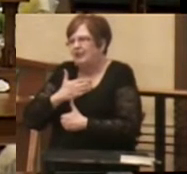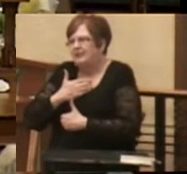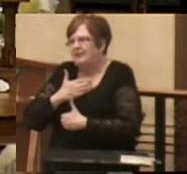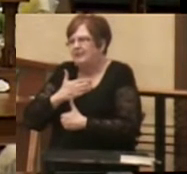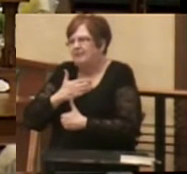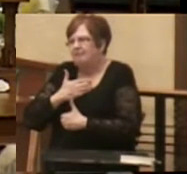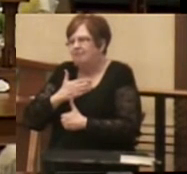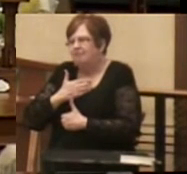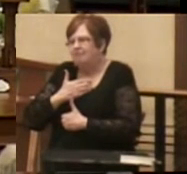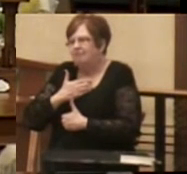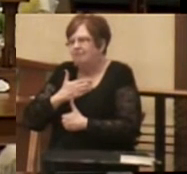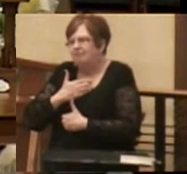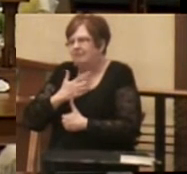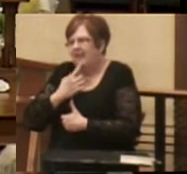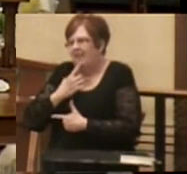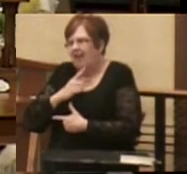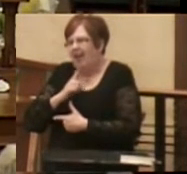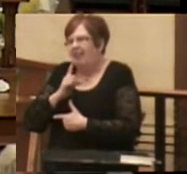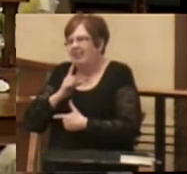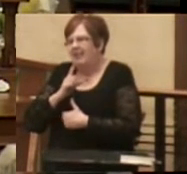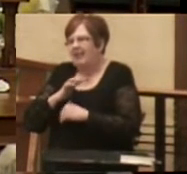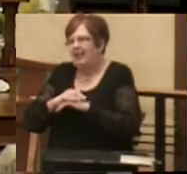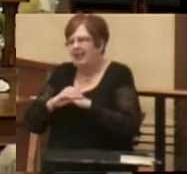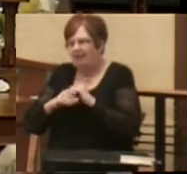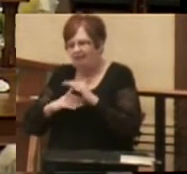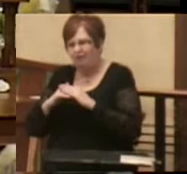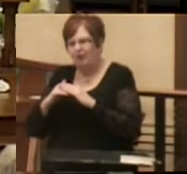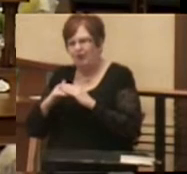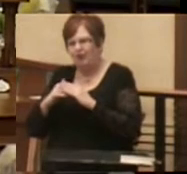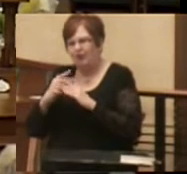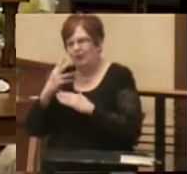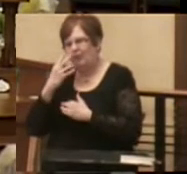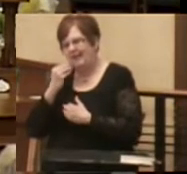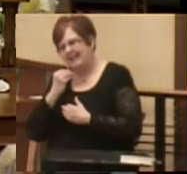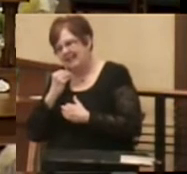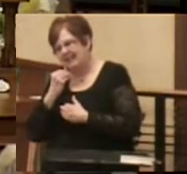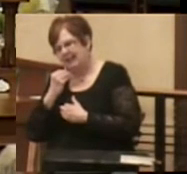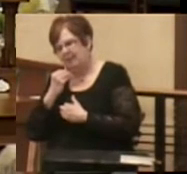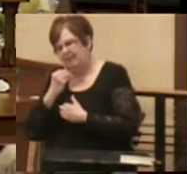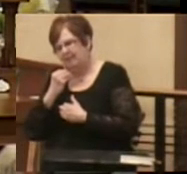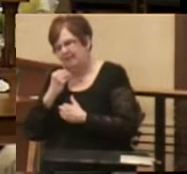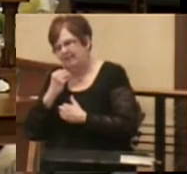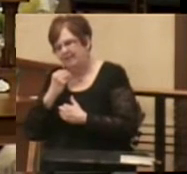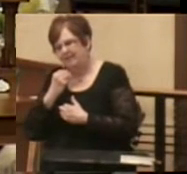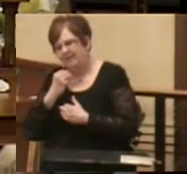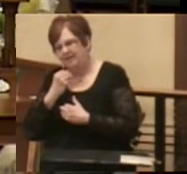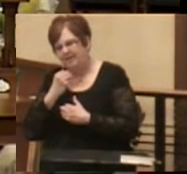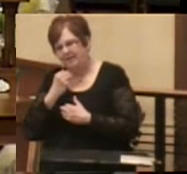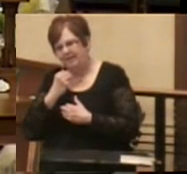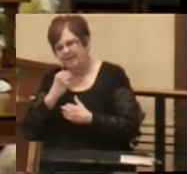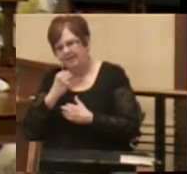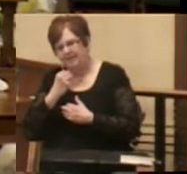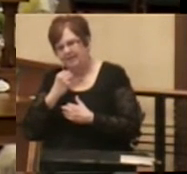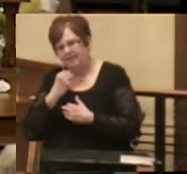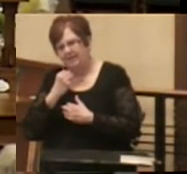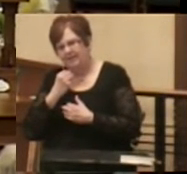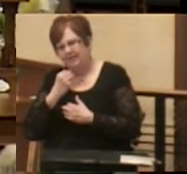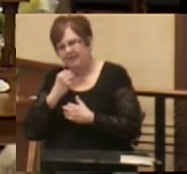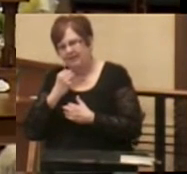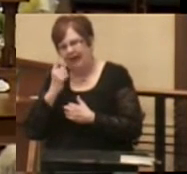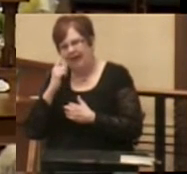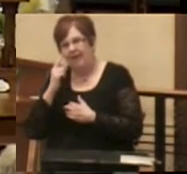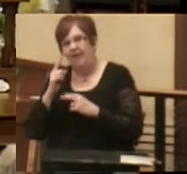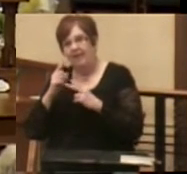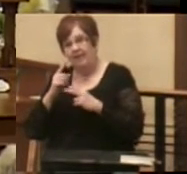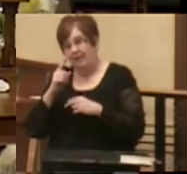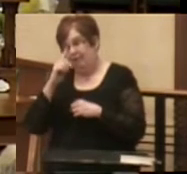where she finally was comforted and went to sleep. When he was very sure that